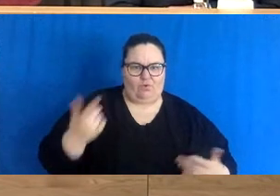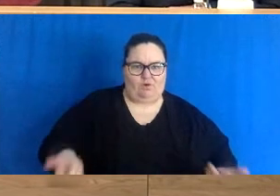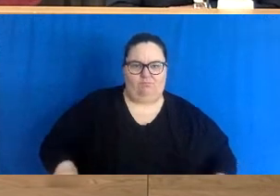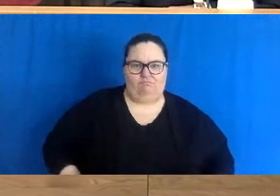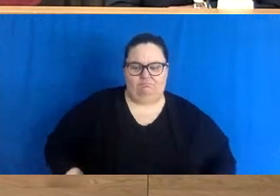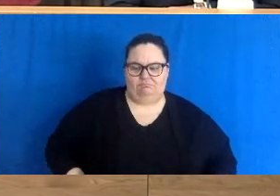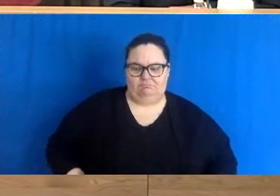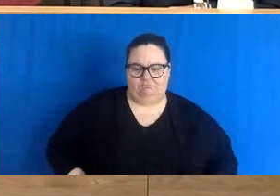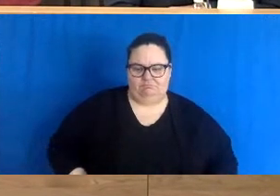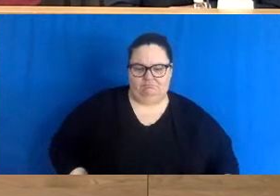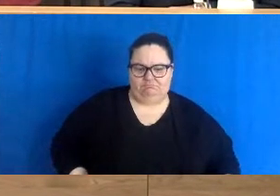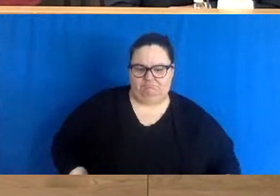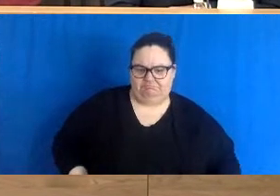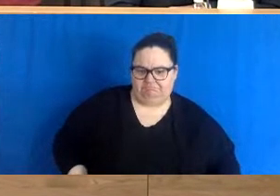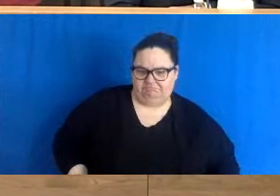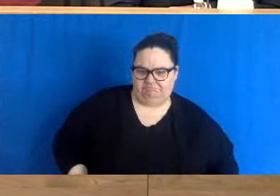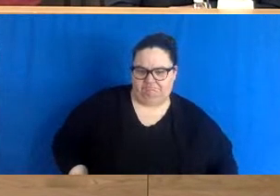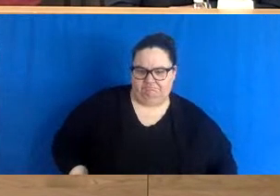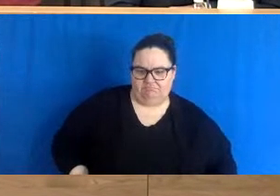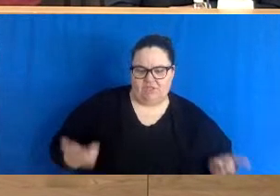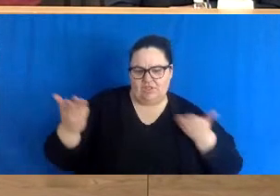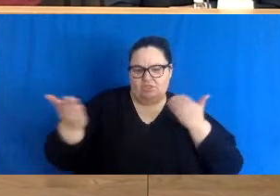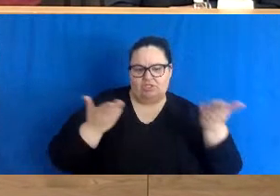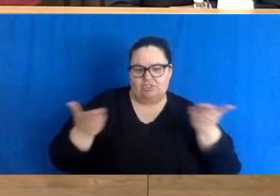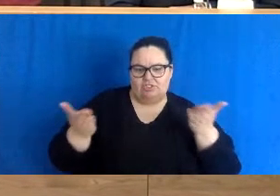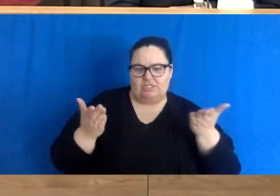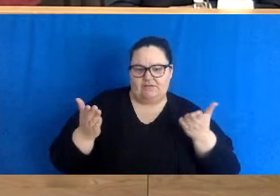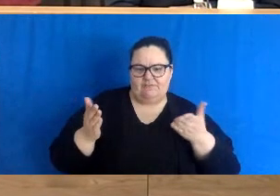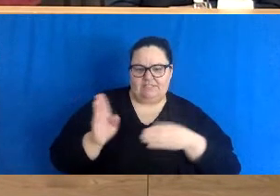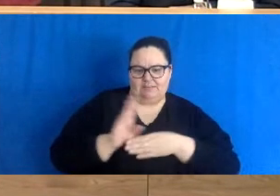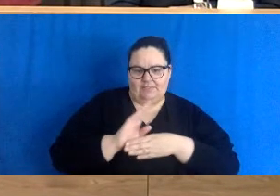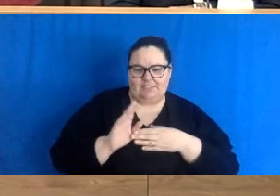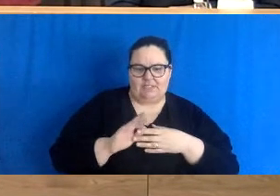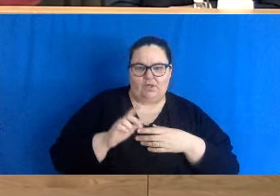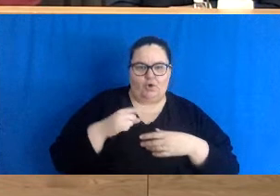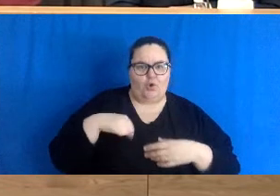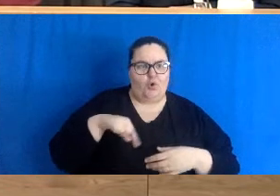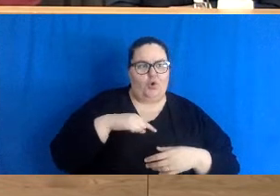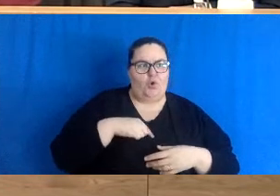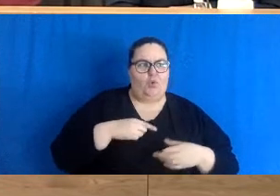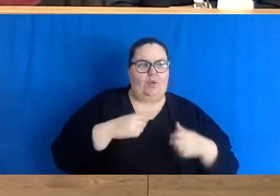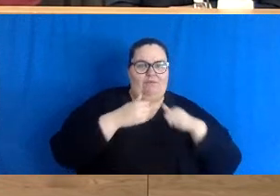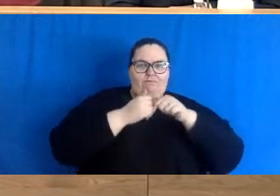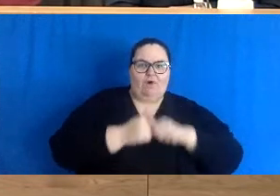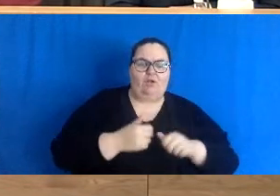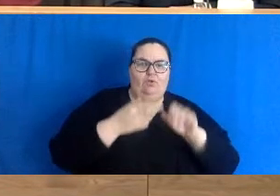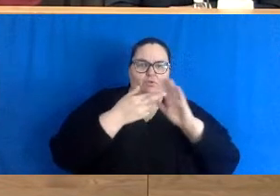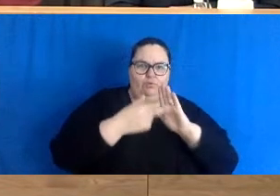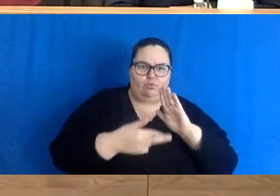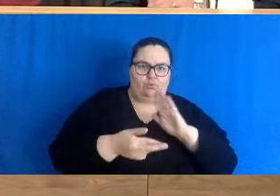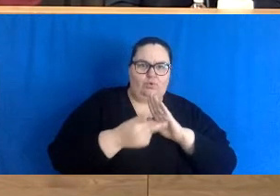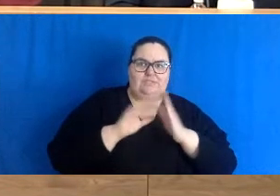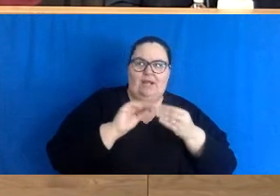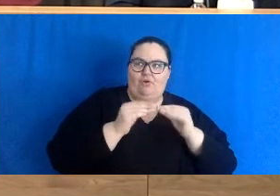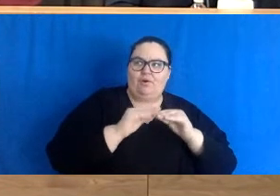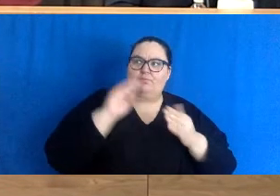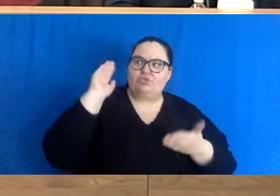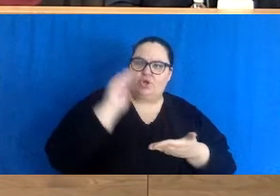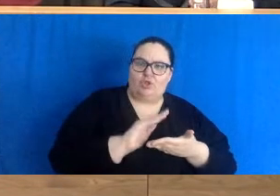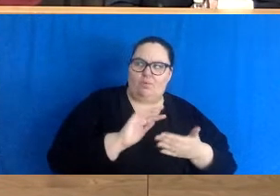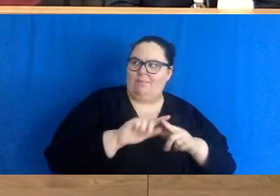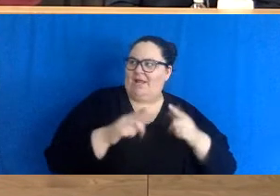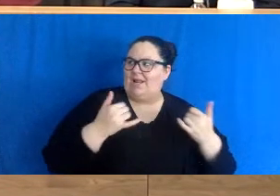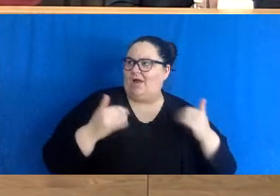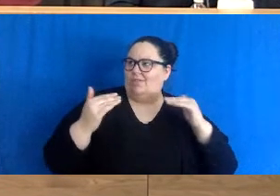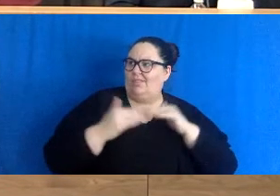of regional service commission said today the people of the zone did what they're expected to do and active case counts were kept low but now they face